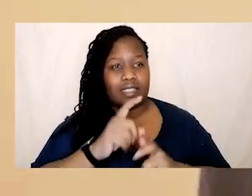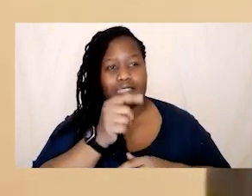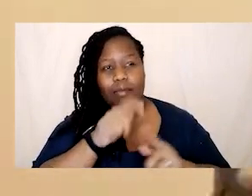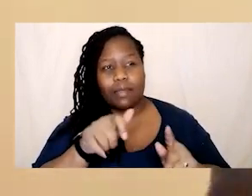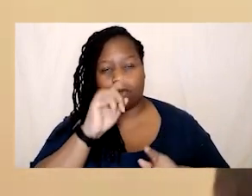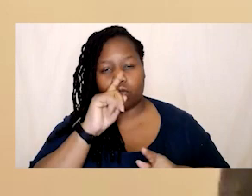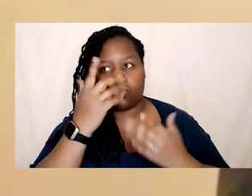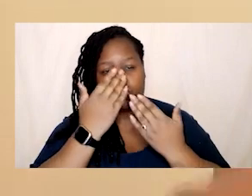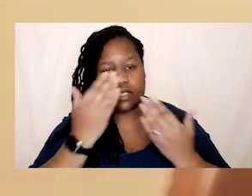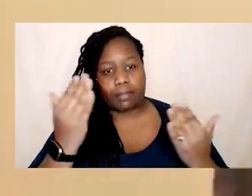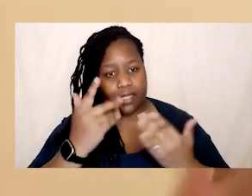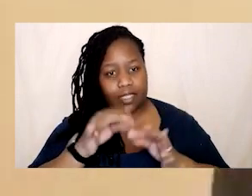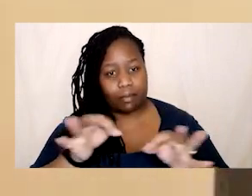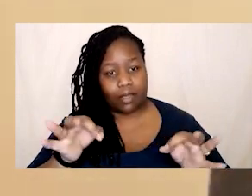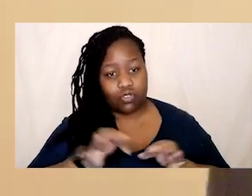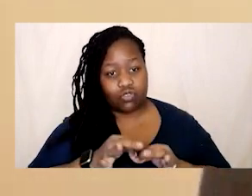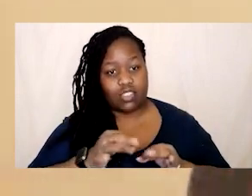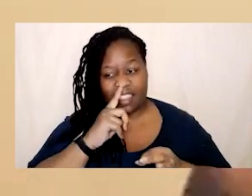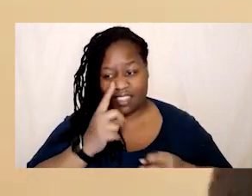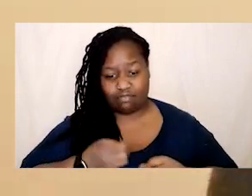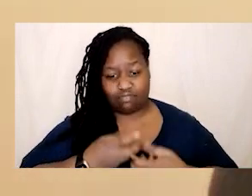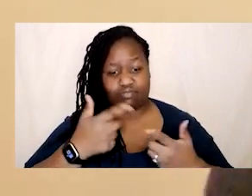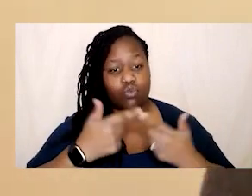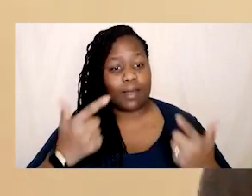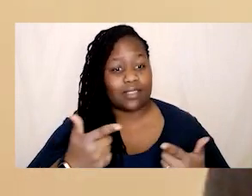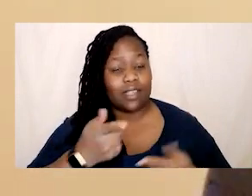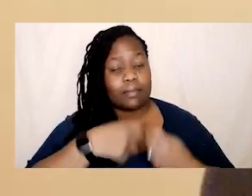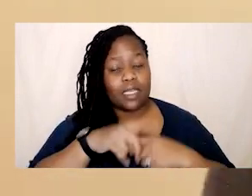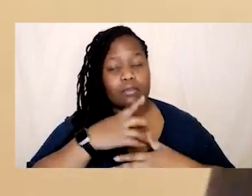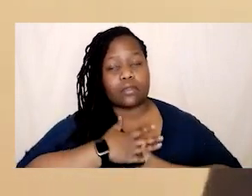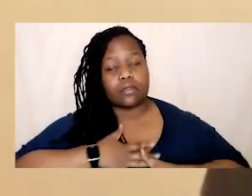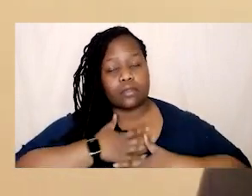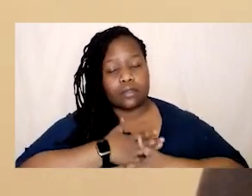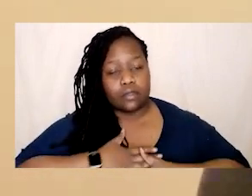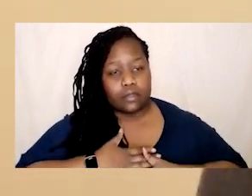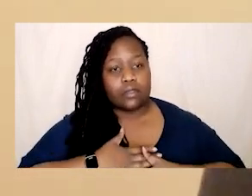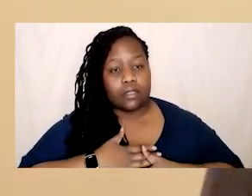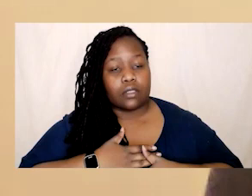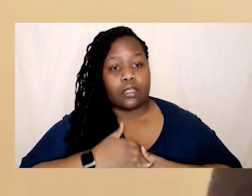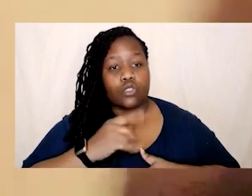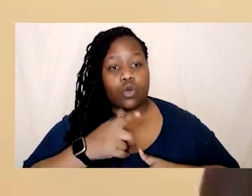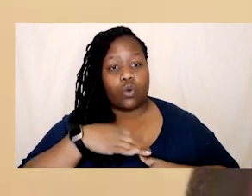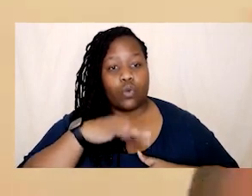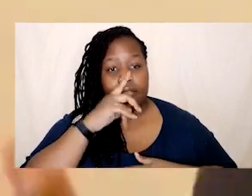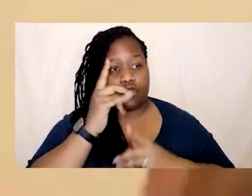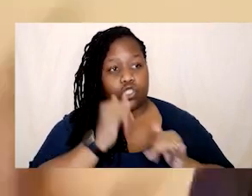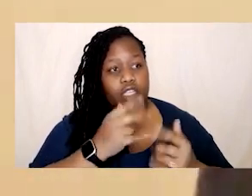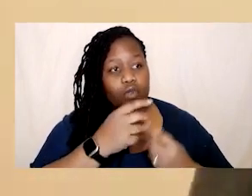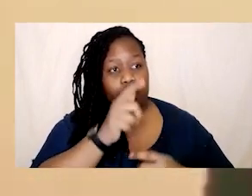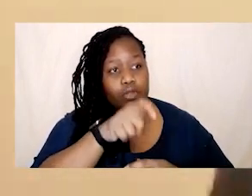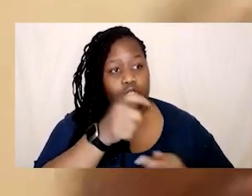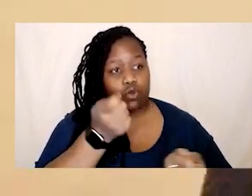frontline service overshare and it is really emotional and we do check in with them the person that manages manages that to make sure that